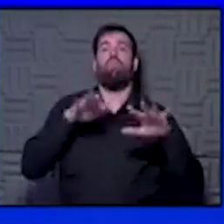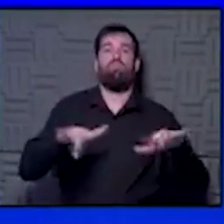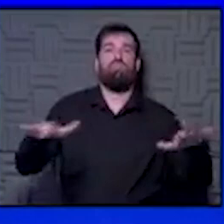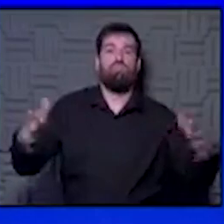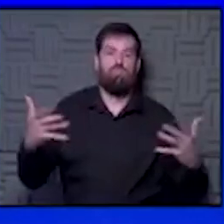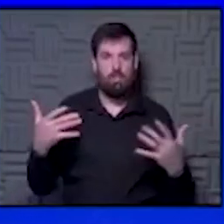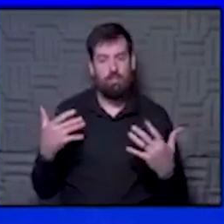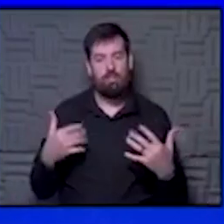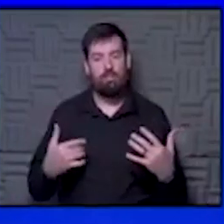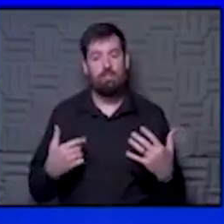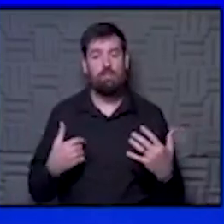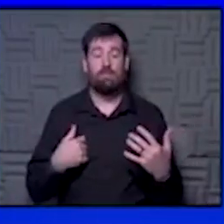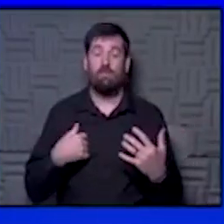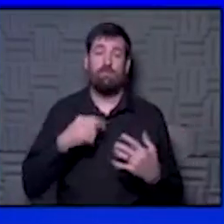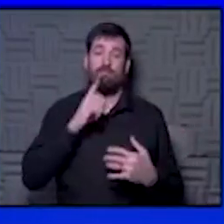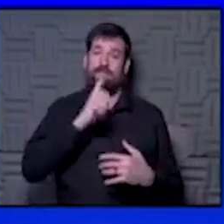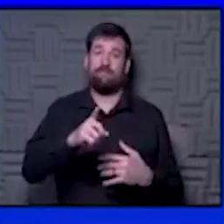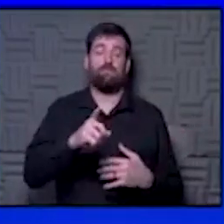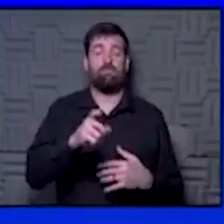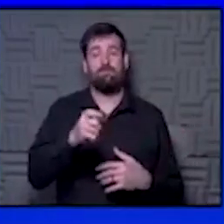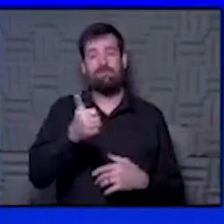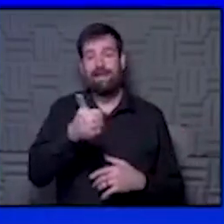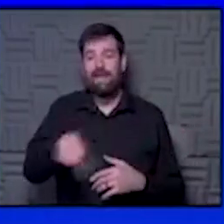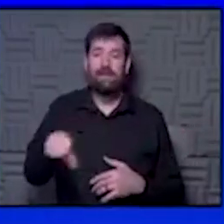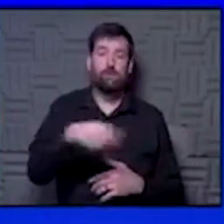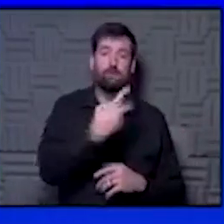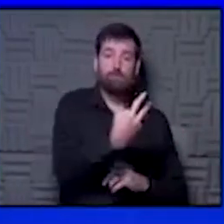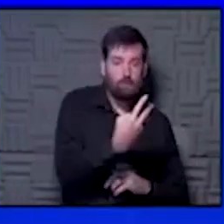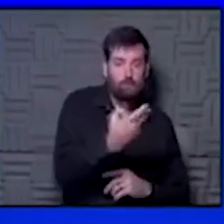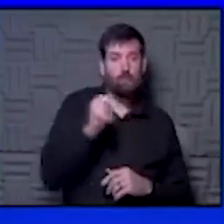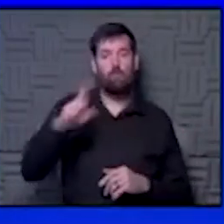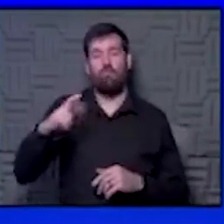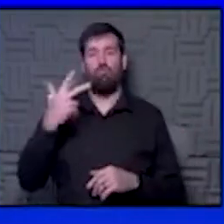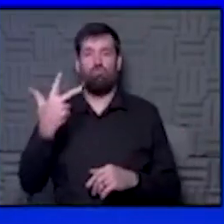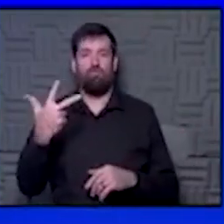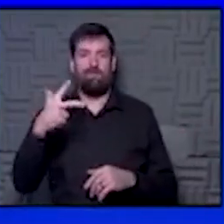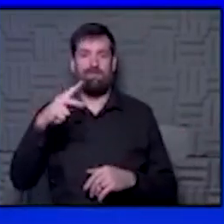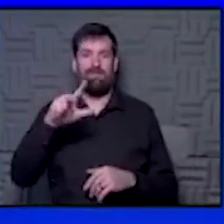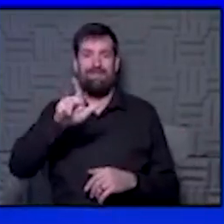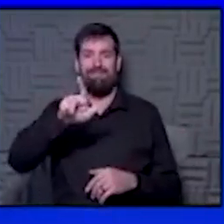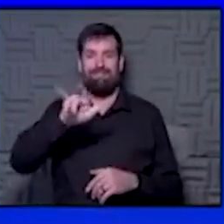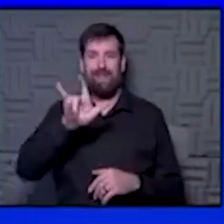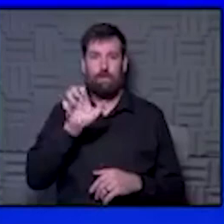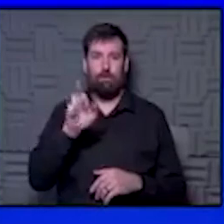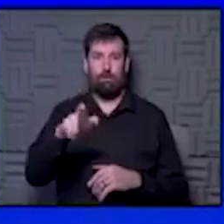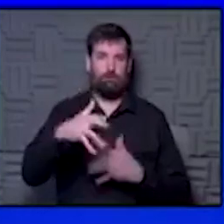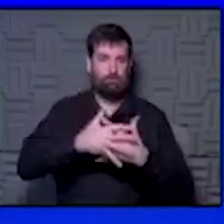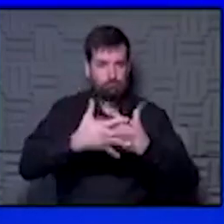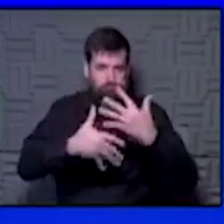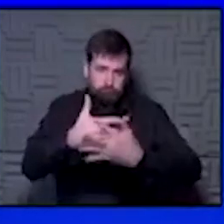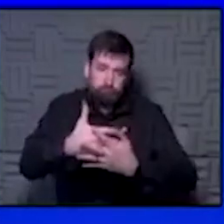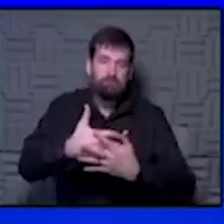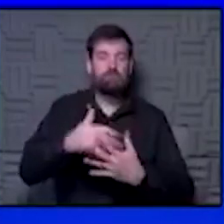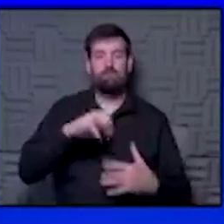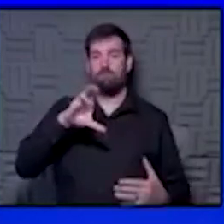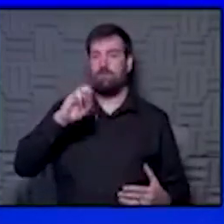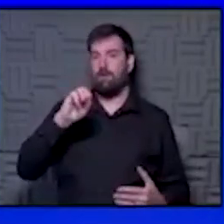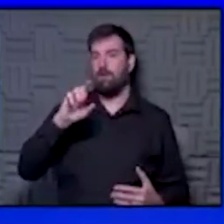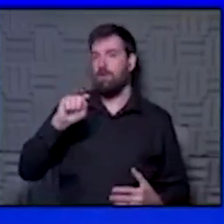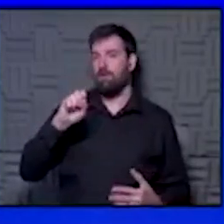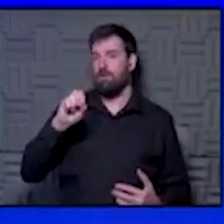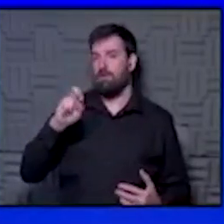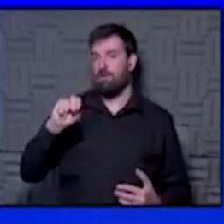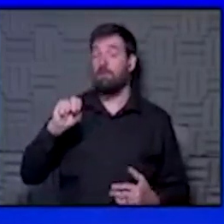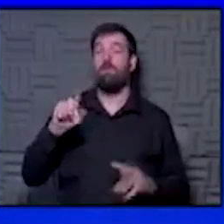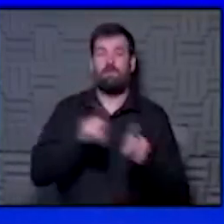I think we've really landed on really any two to three layer cotton mask is going to be good. We know that also in a lot of